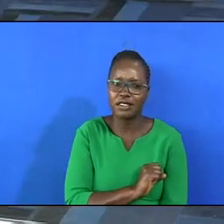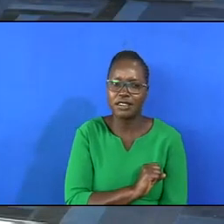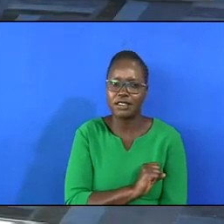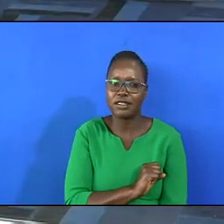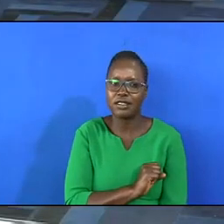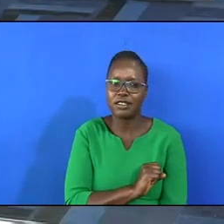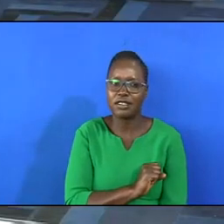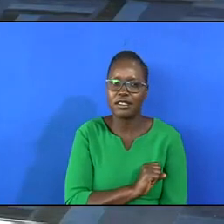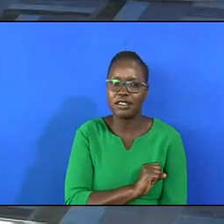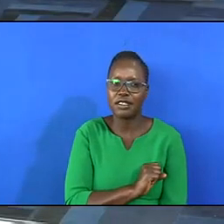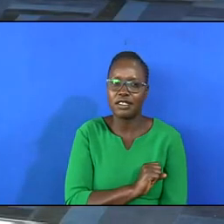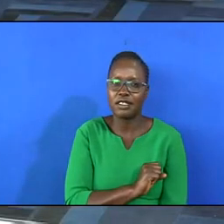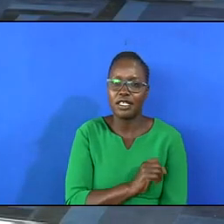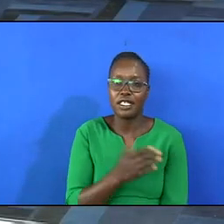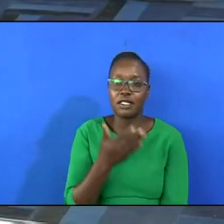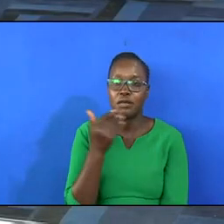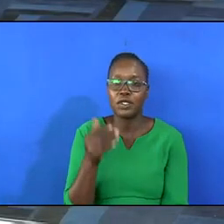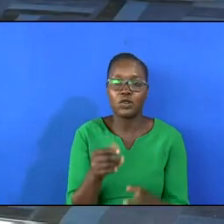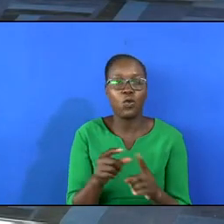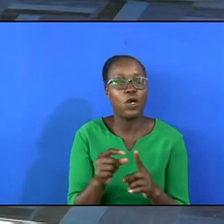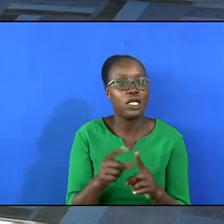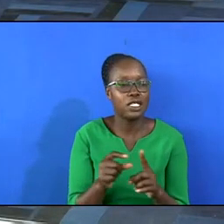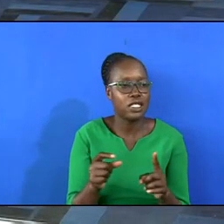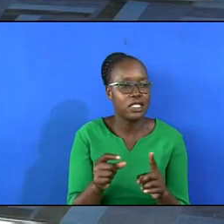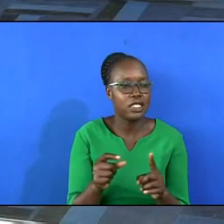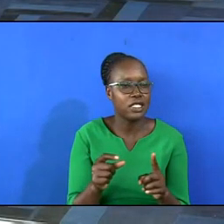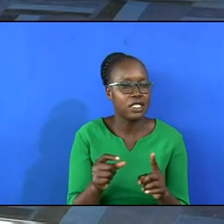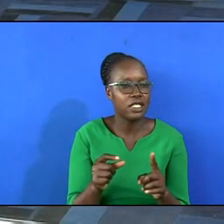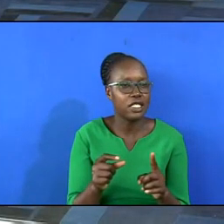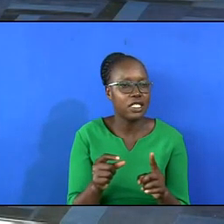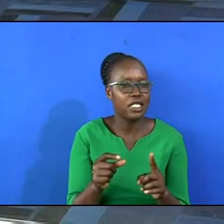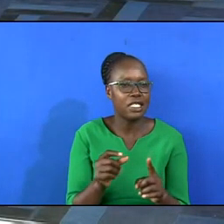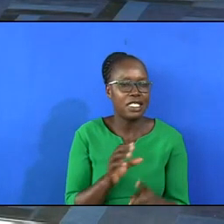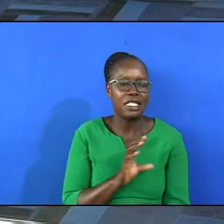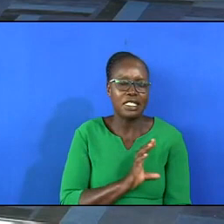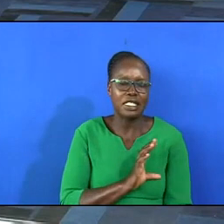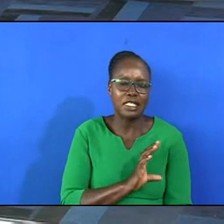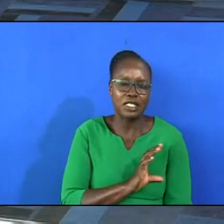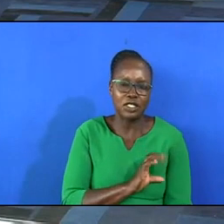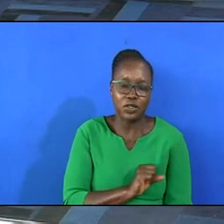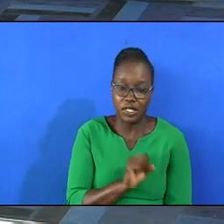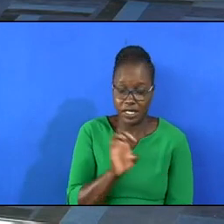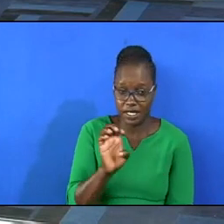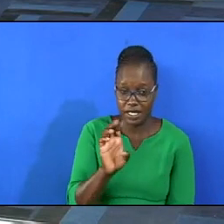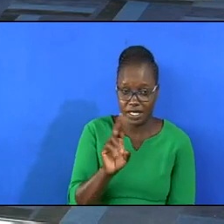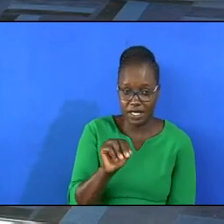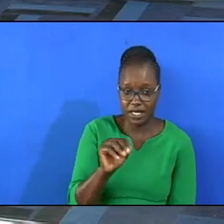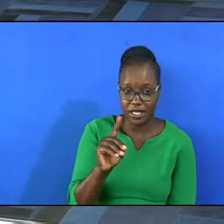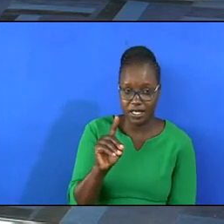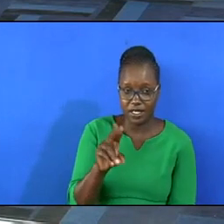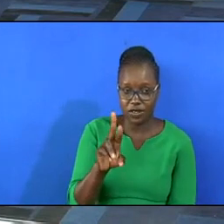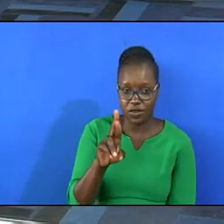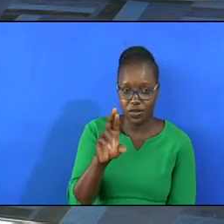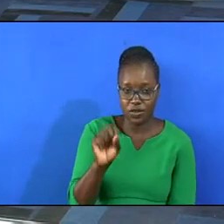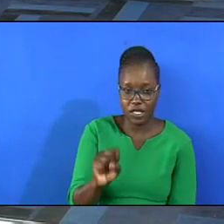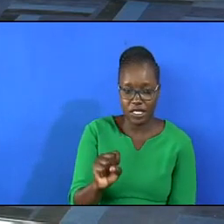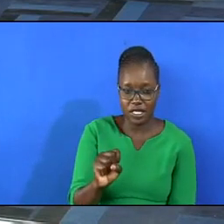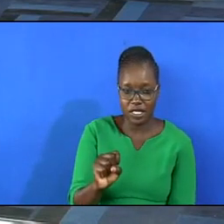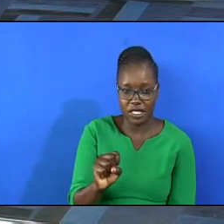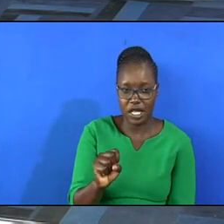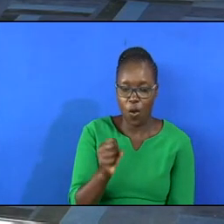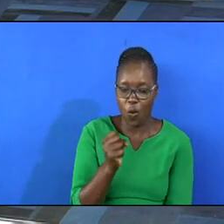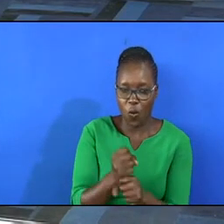But it's not the best. The best word should be endurance. That we know patience